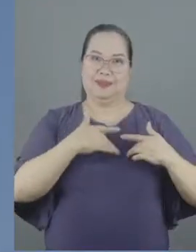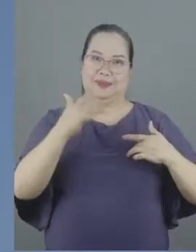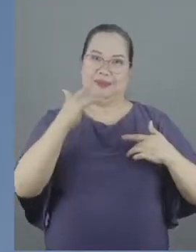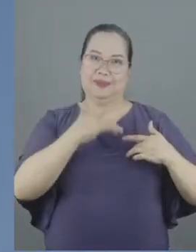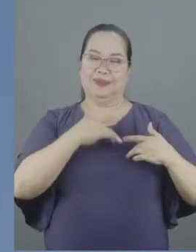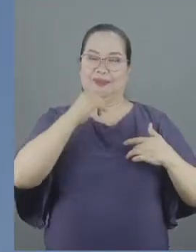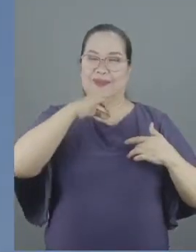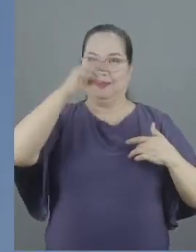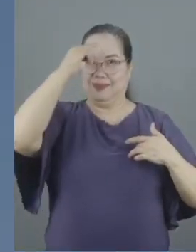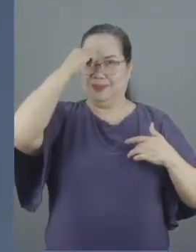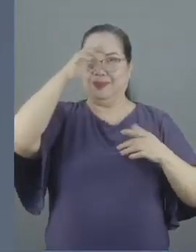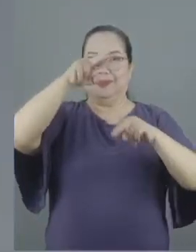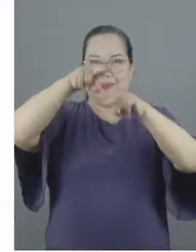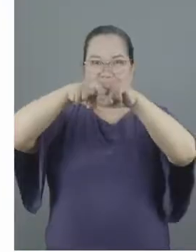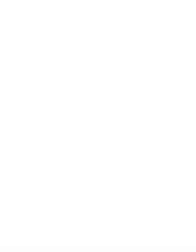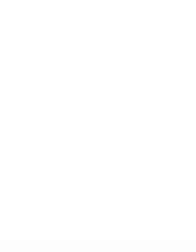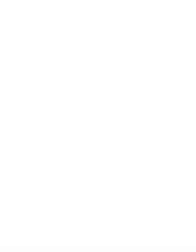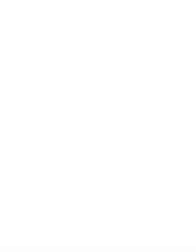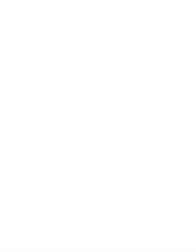You may be seated.